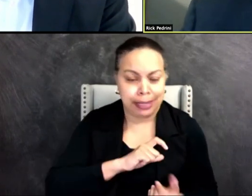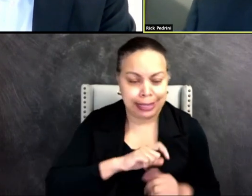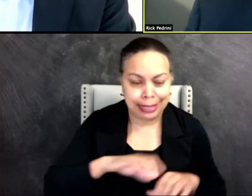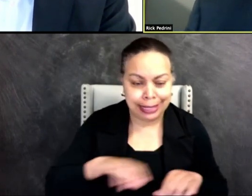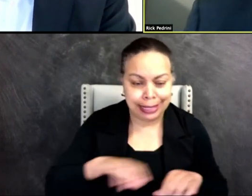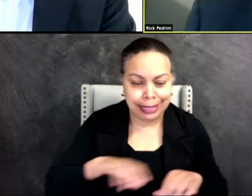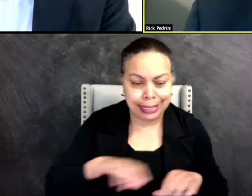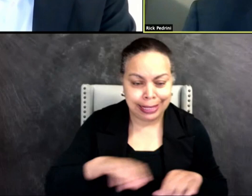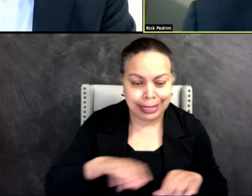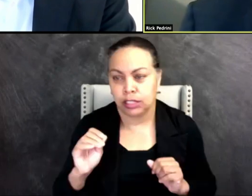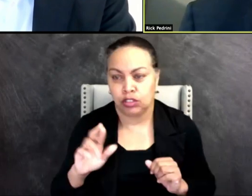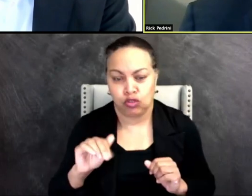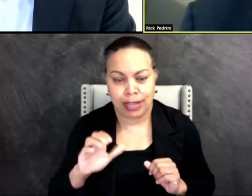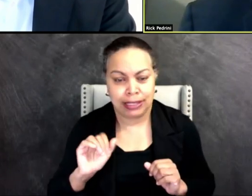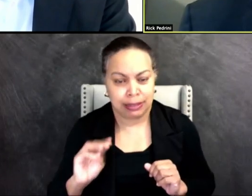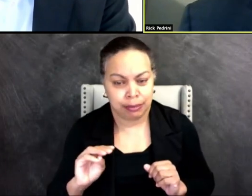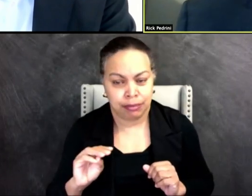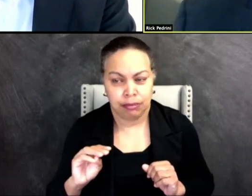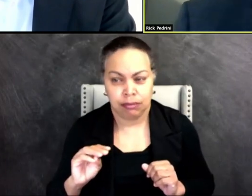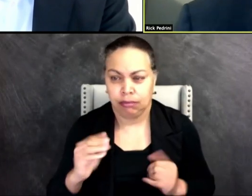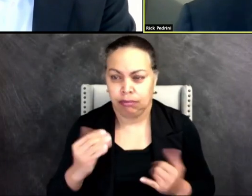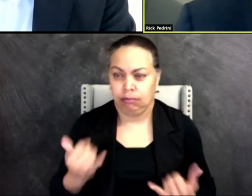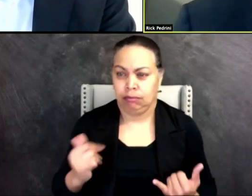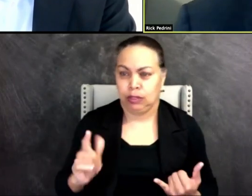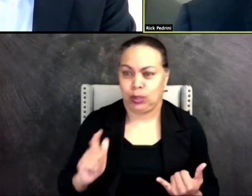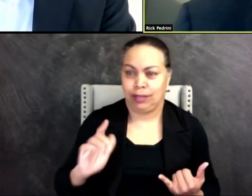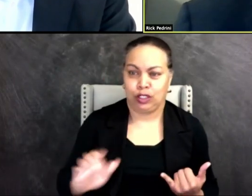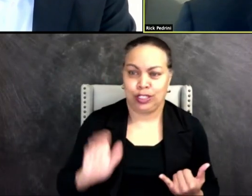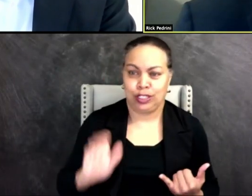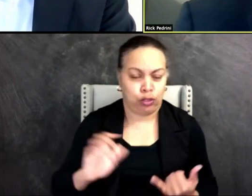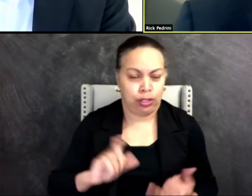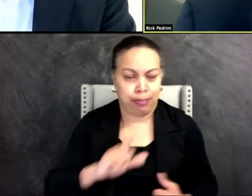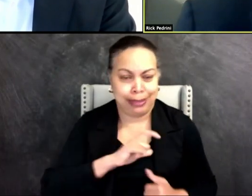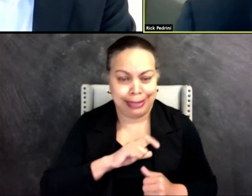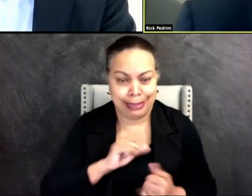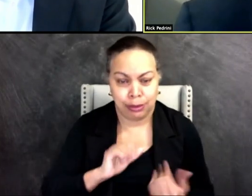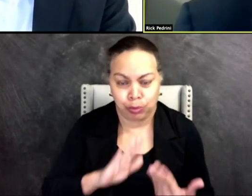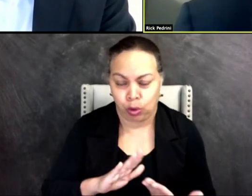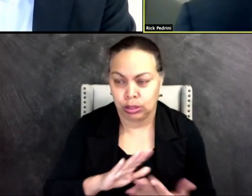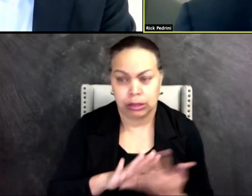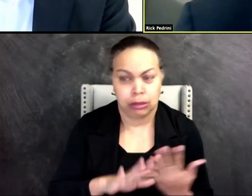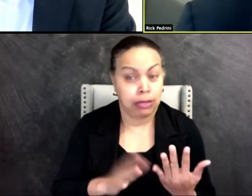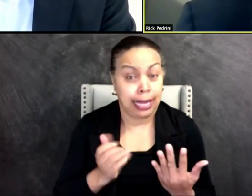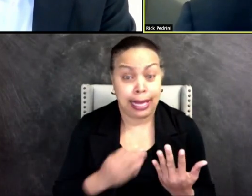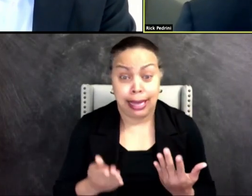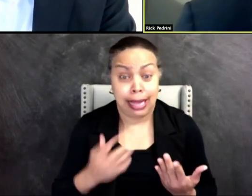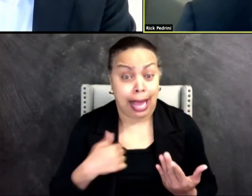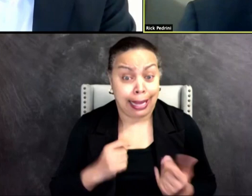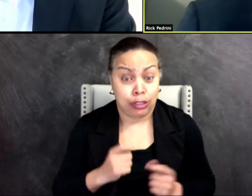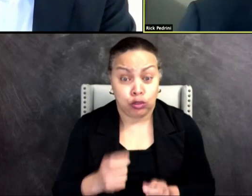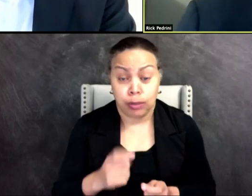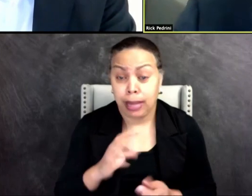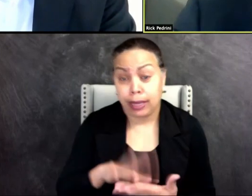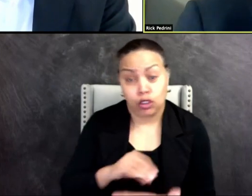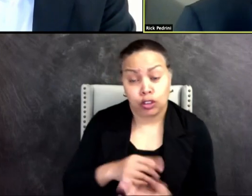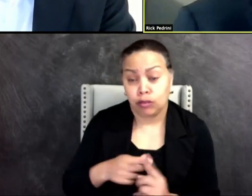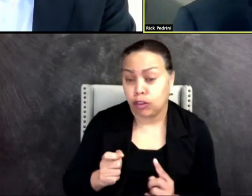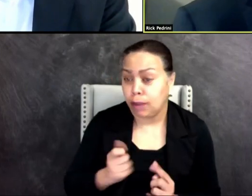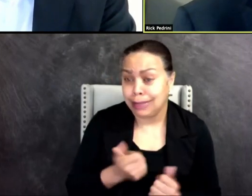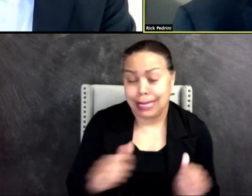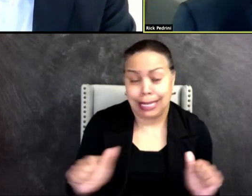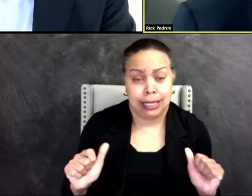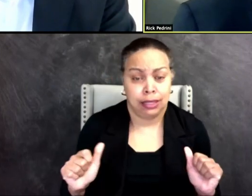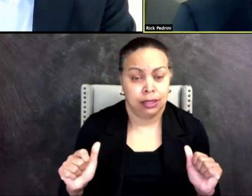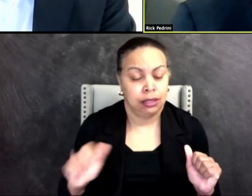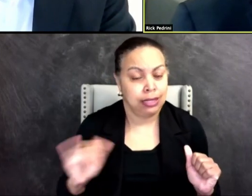and racism and 21st century policing going forward. Anything that I can contribute to or learn from. Just like I